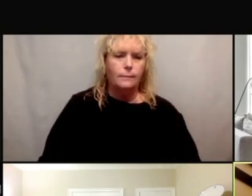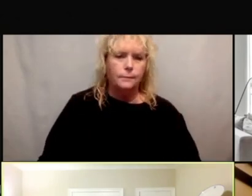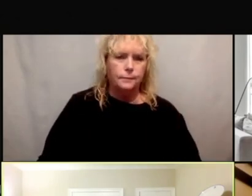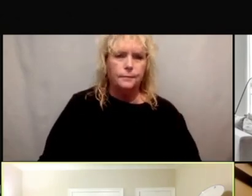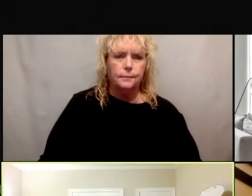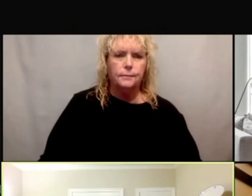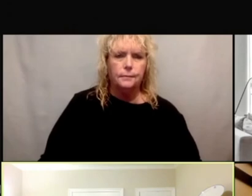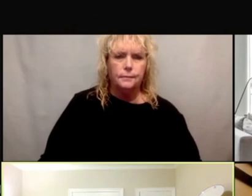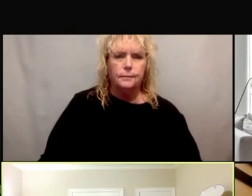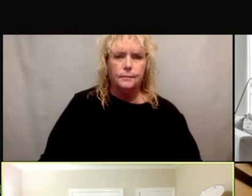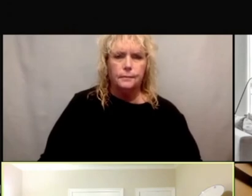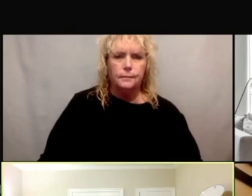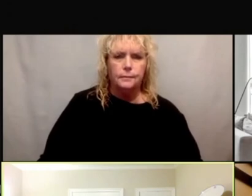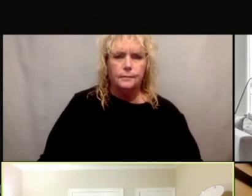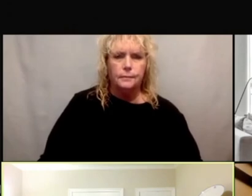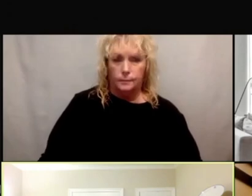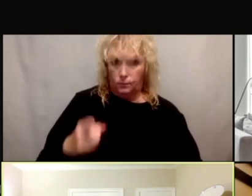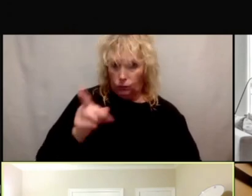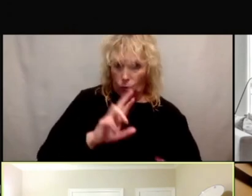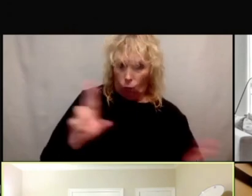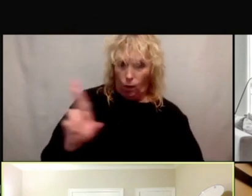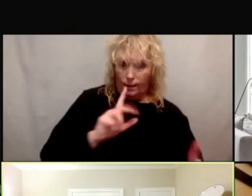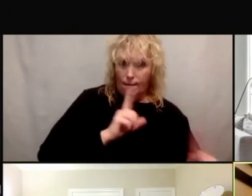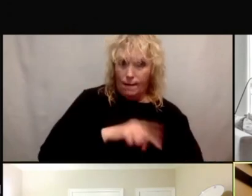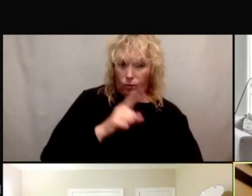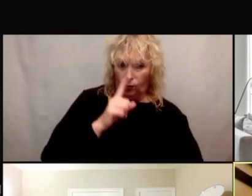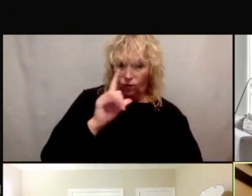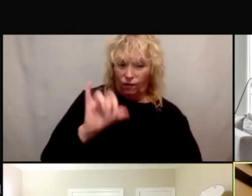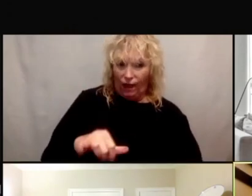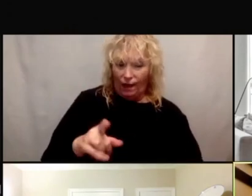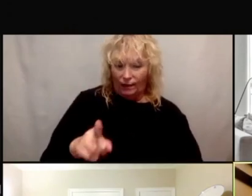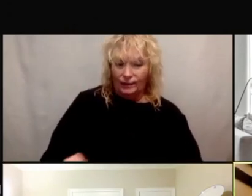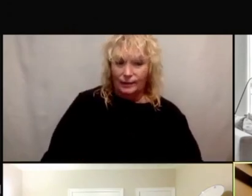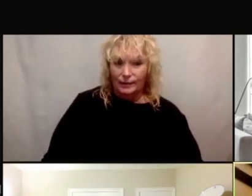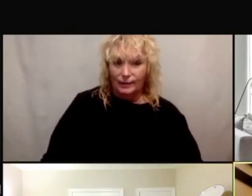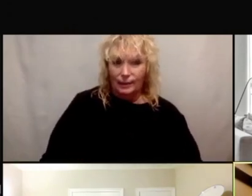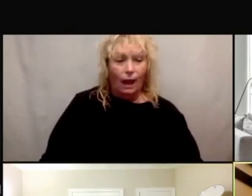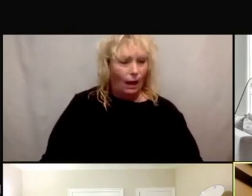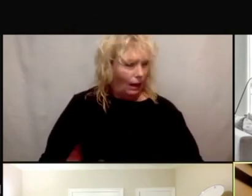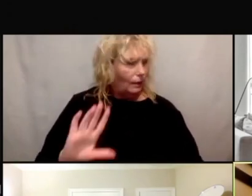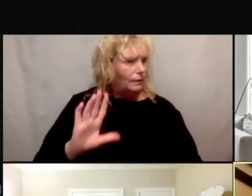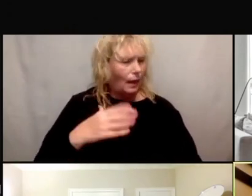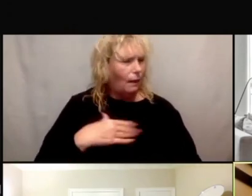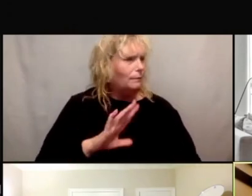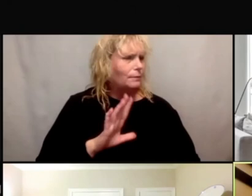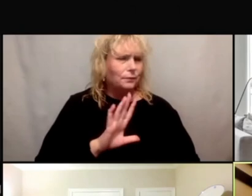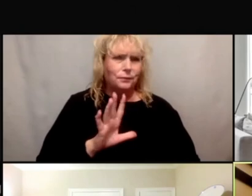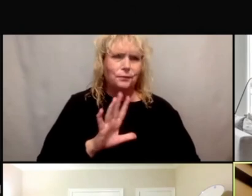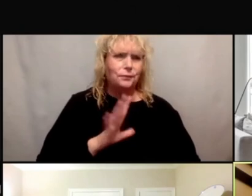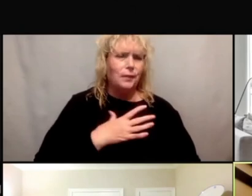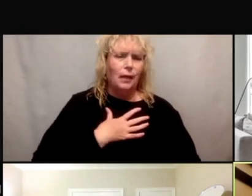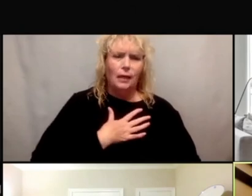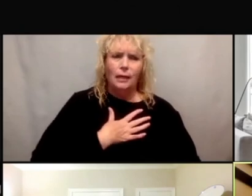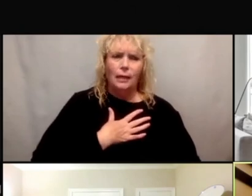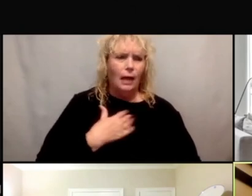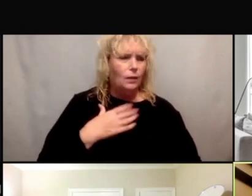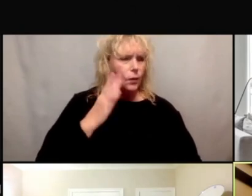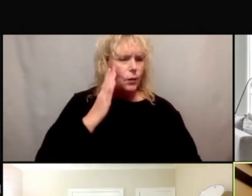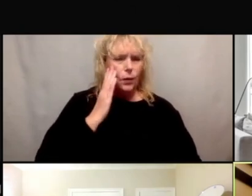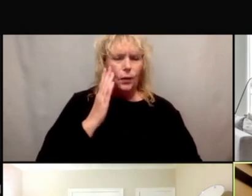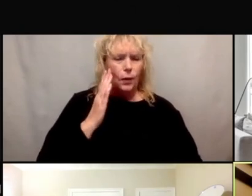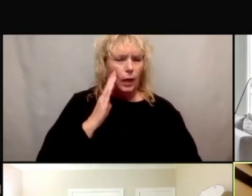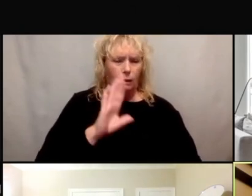You're great for answering that one, Michael. Yeah, I know. I know. I know. No, I just think